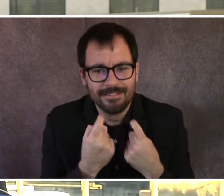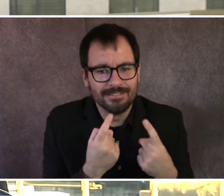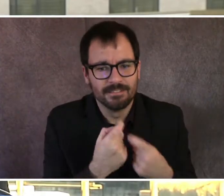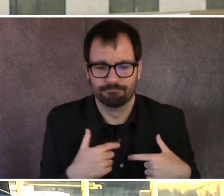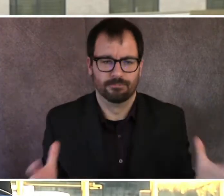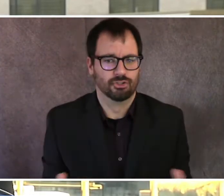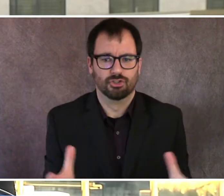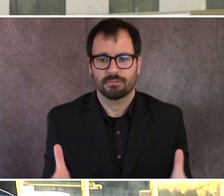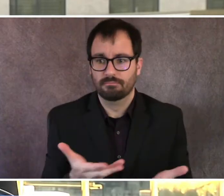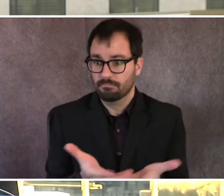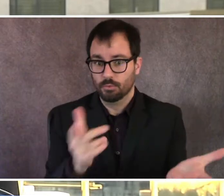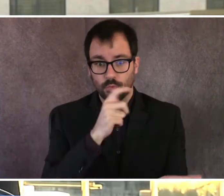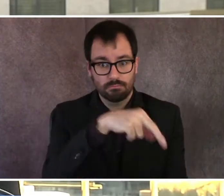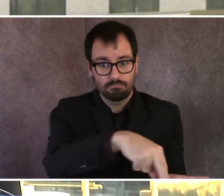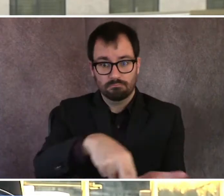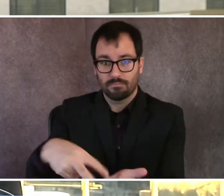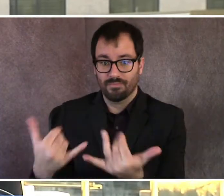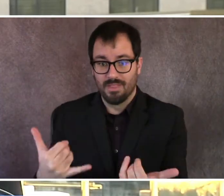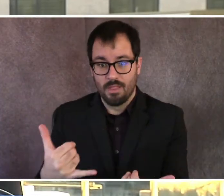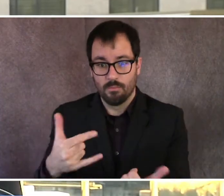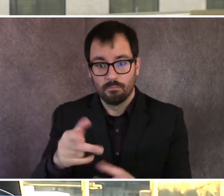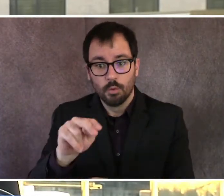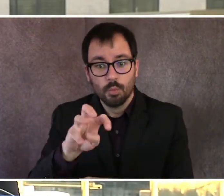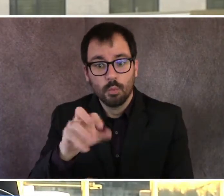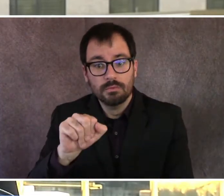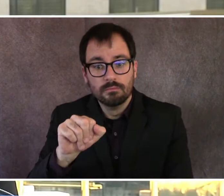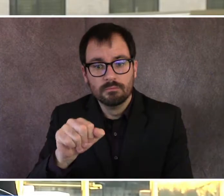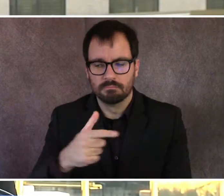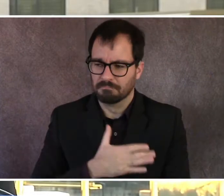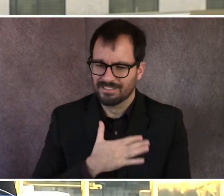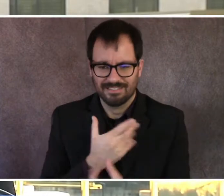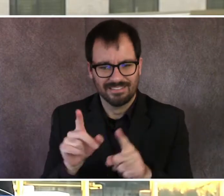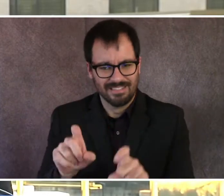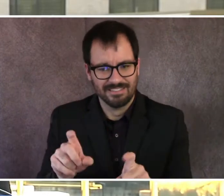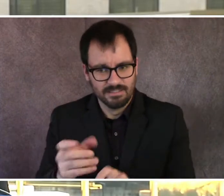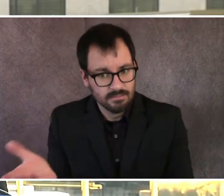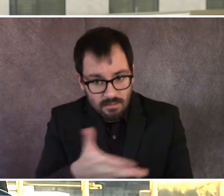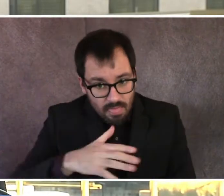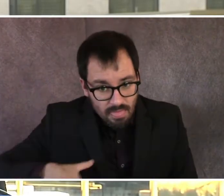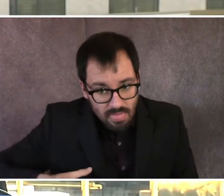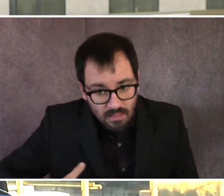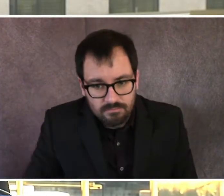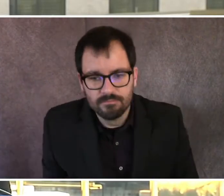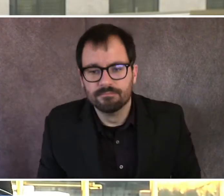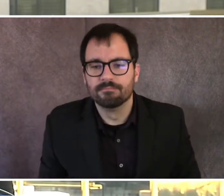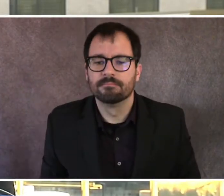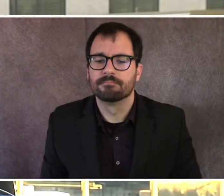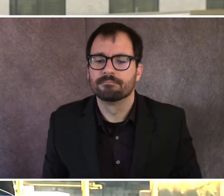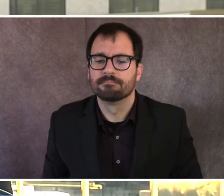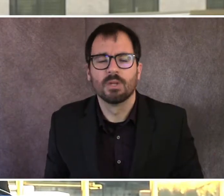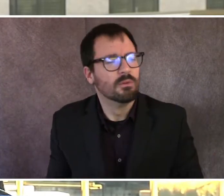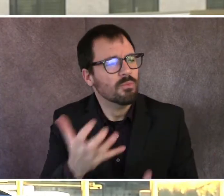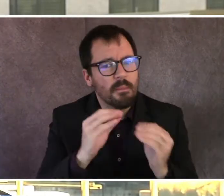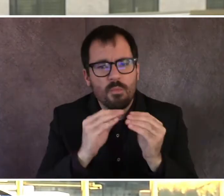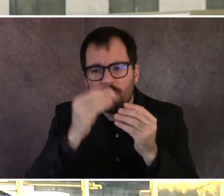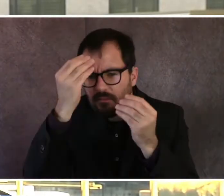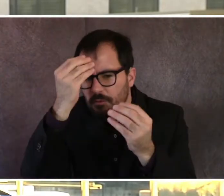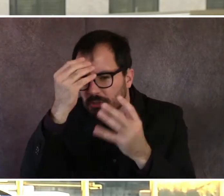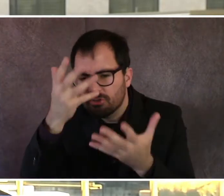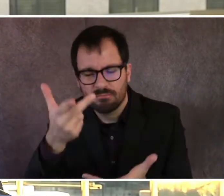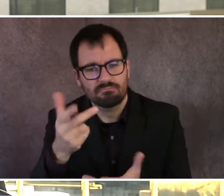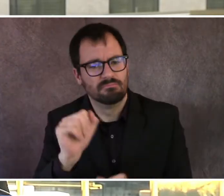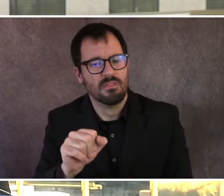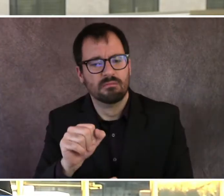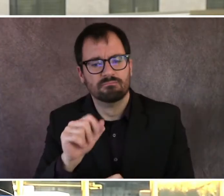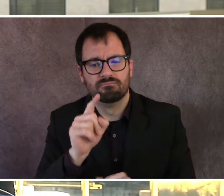well. We're asking you to, if you want to find more information out about testing, visit boston.gov slash coronavirus. I'll call